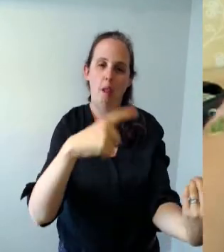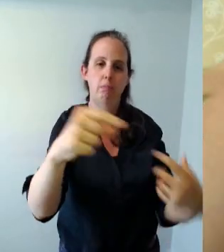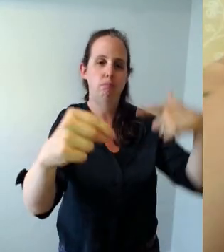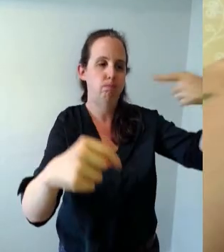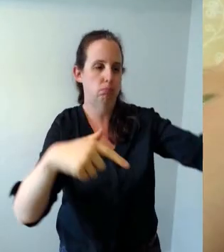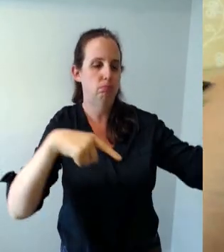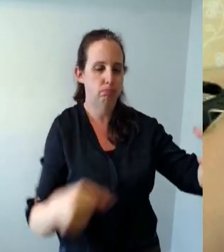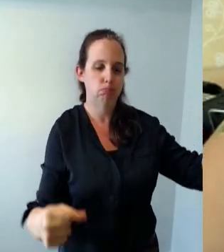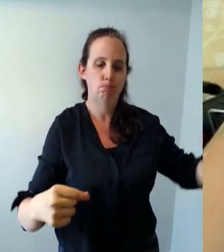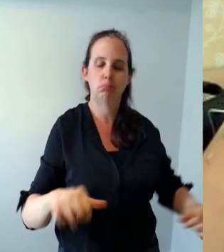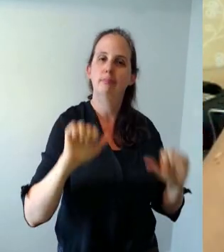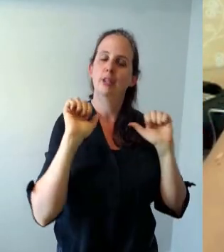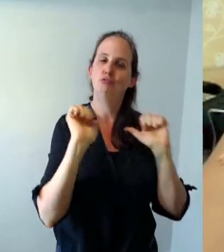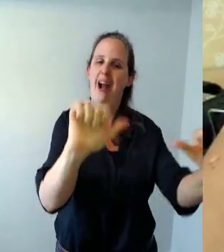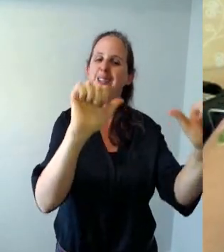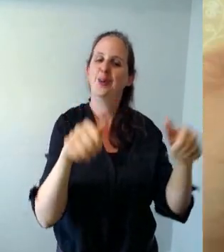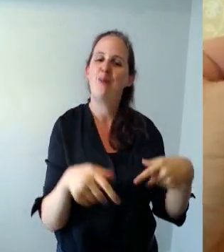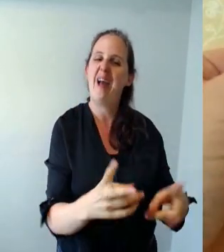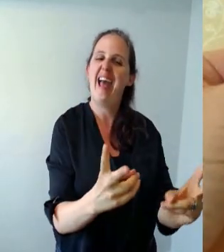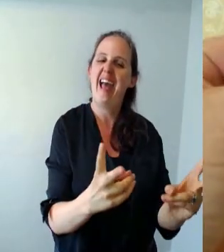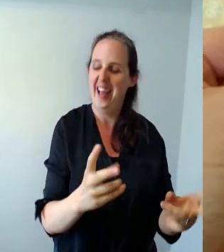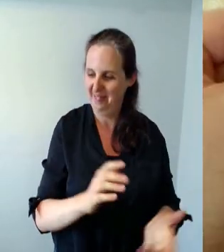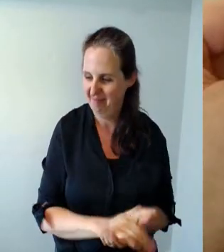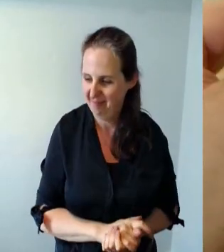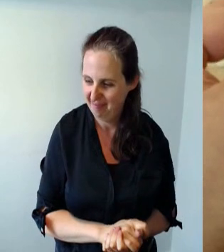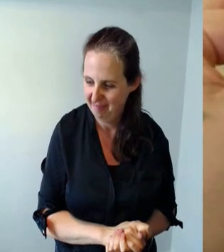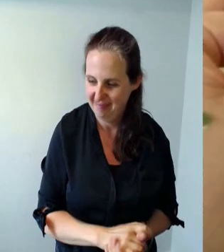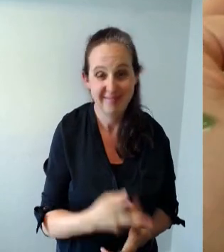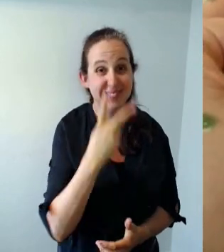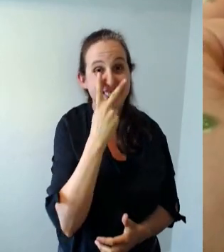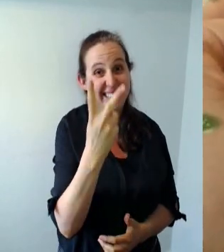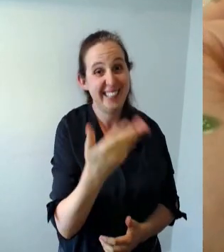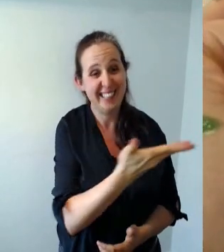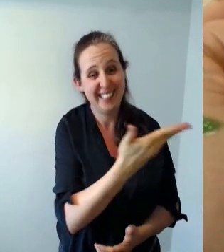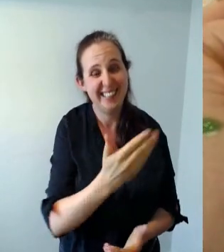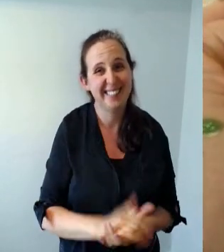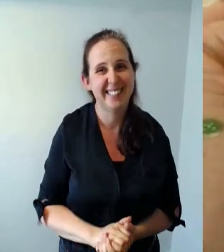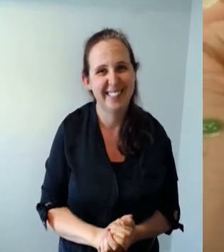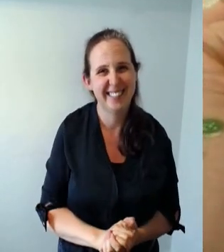we have a little fellow dragonfly